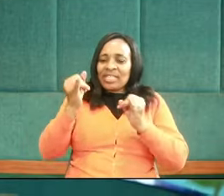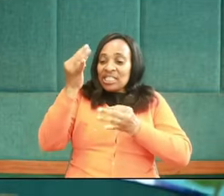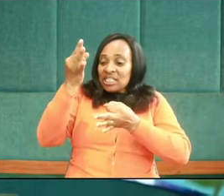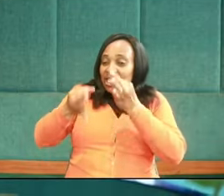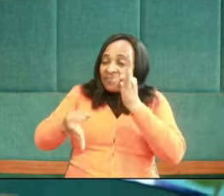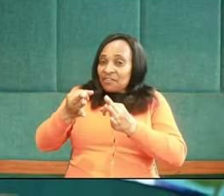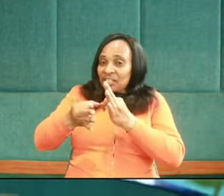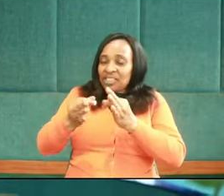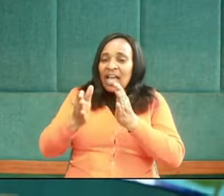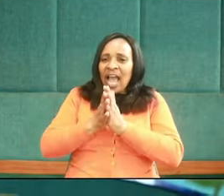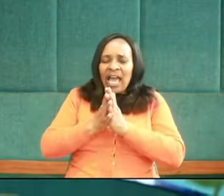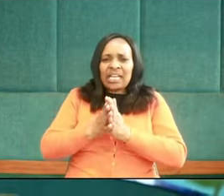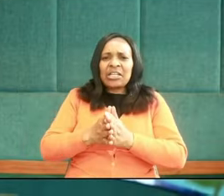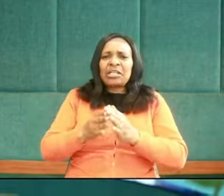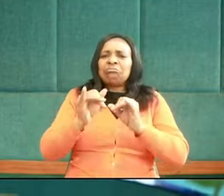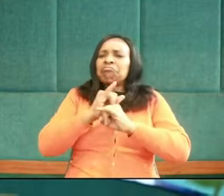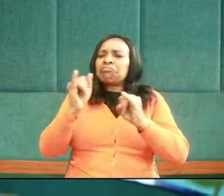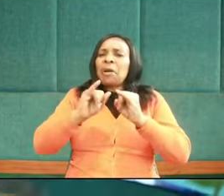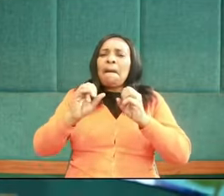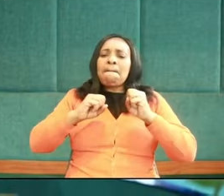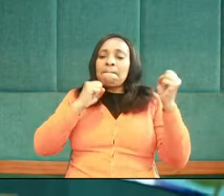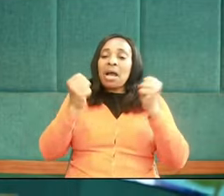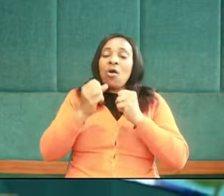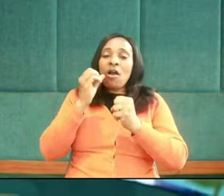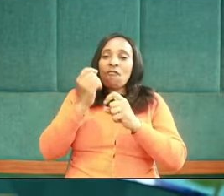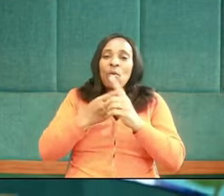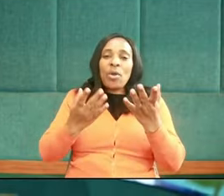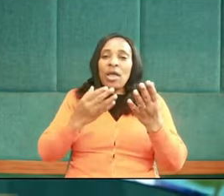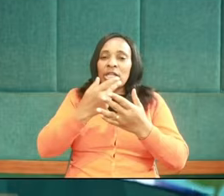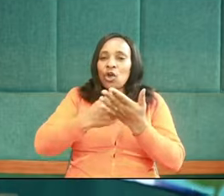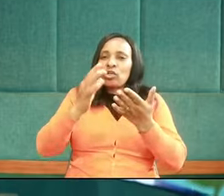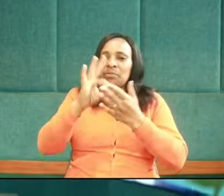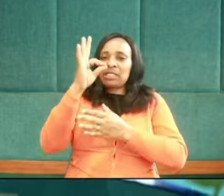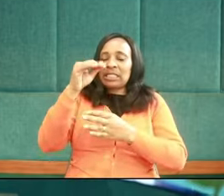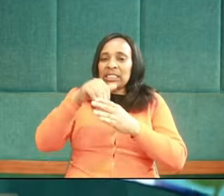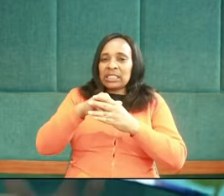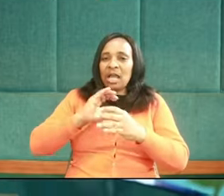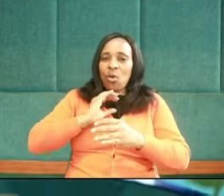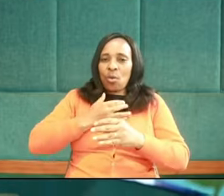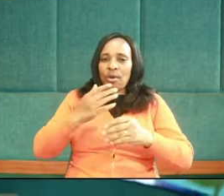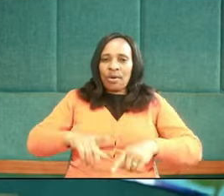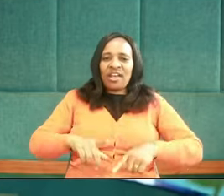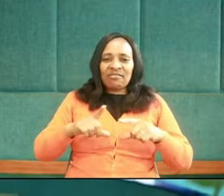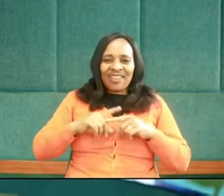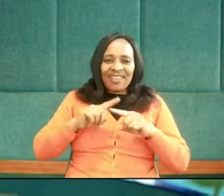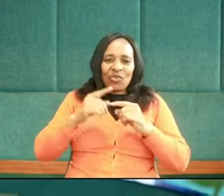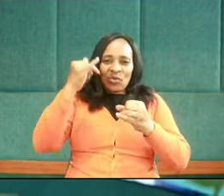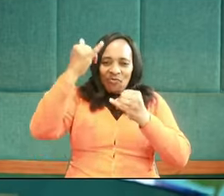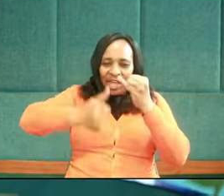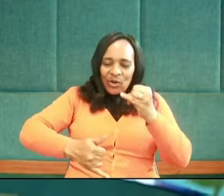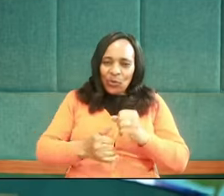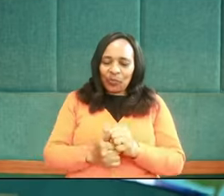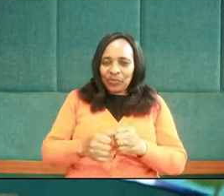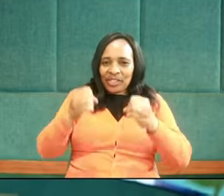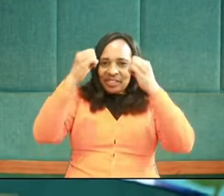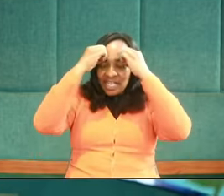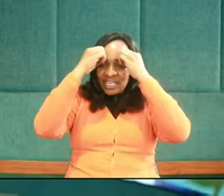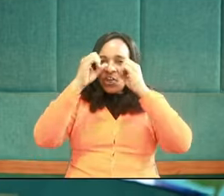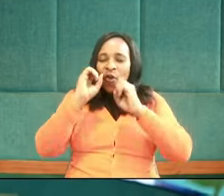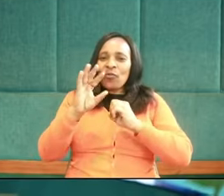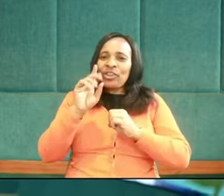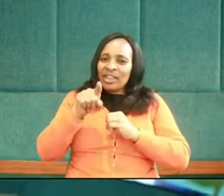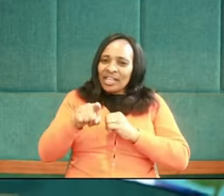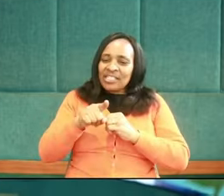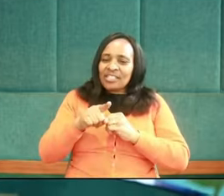sanctification or the sanctifying power of the Holy Spirit in our lives. So we concluded a study of the